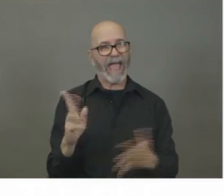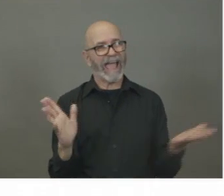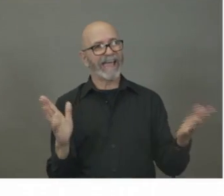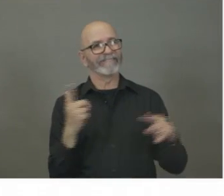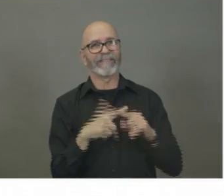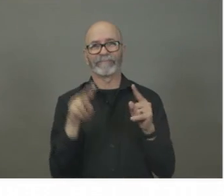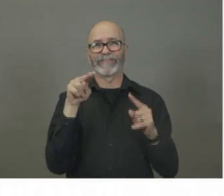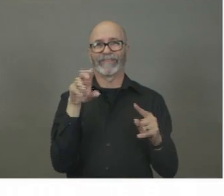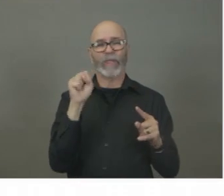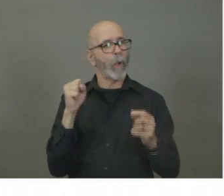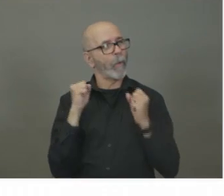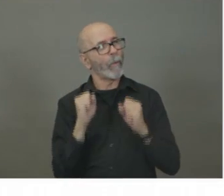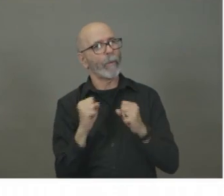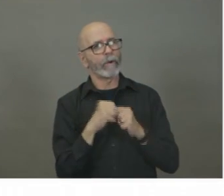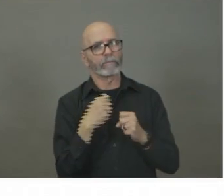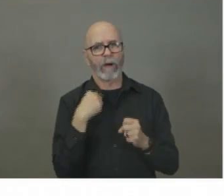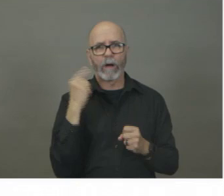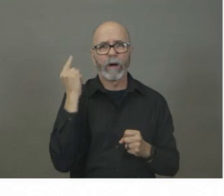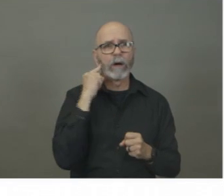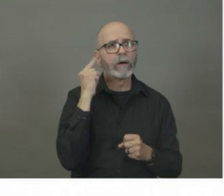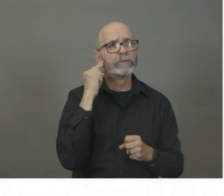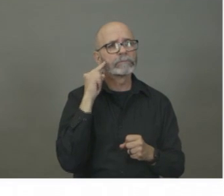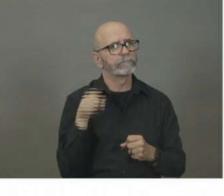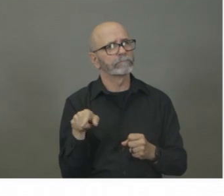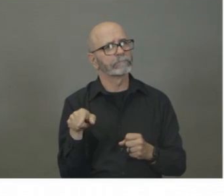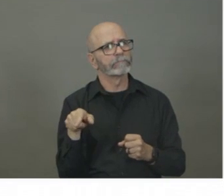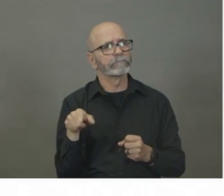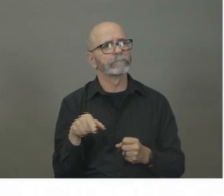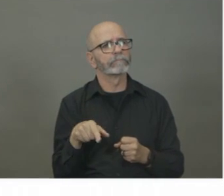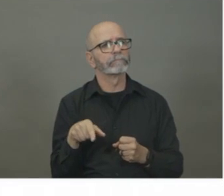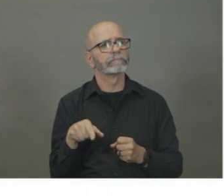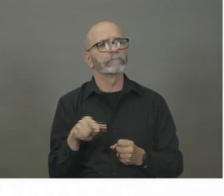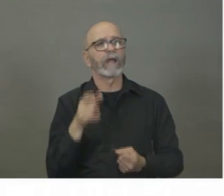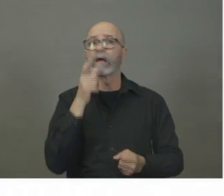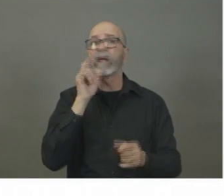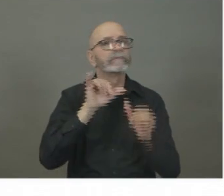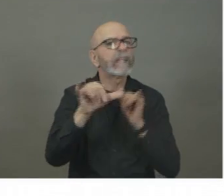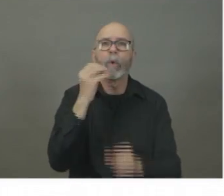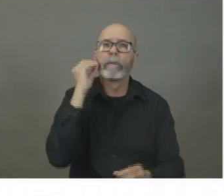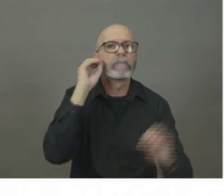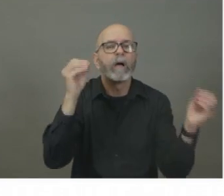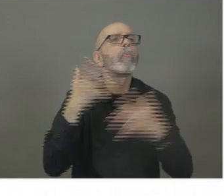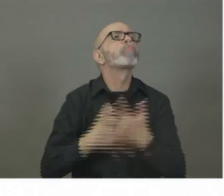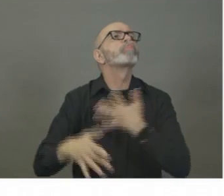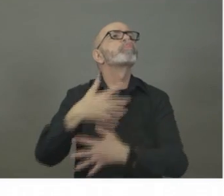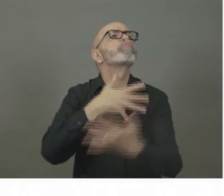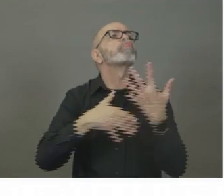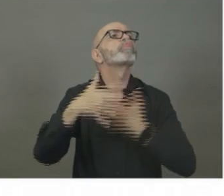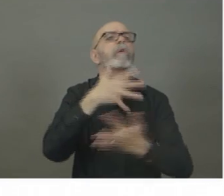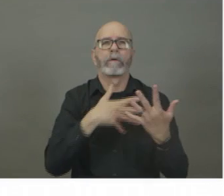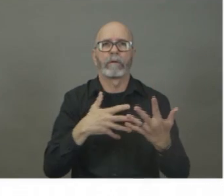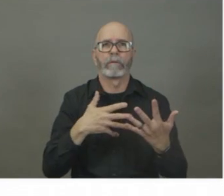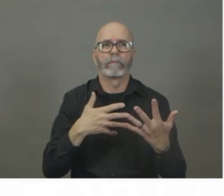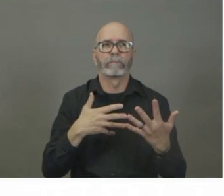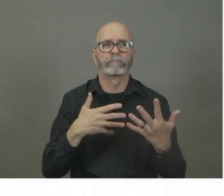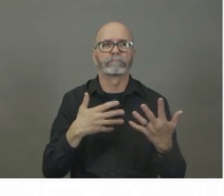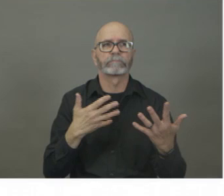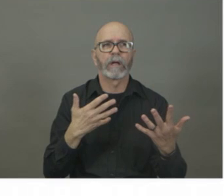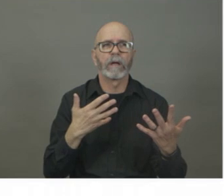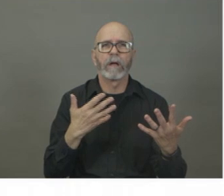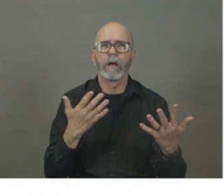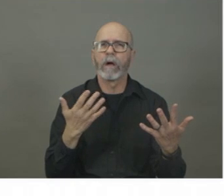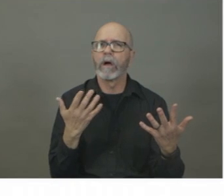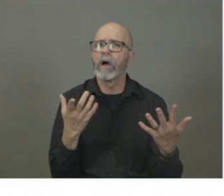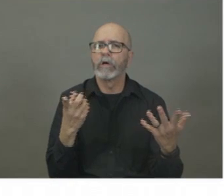reports that I'm getting is that they may not be self-isolating. And I'm wondering, is there, is there, uh, any